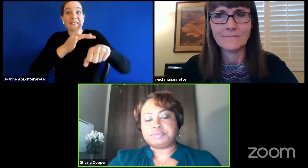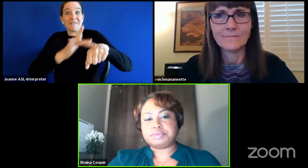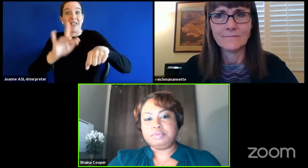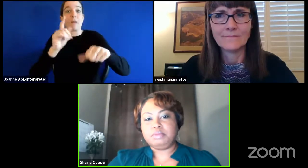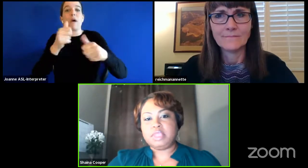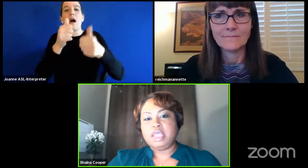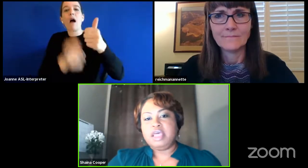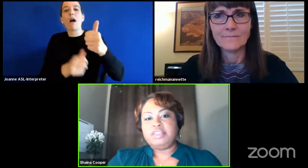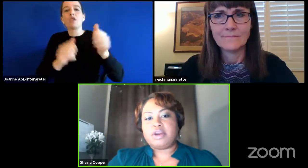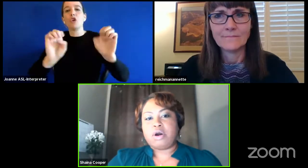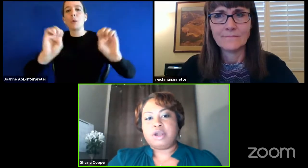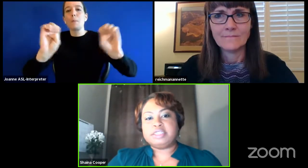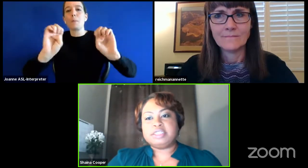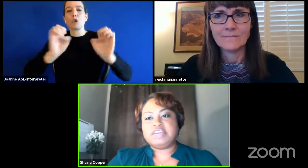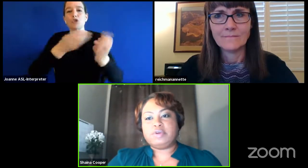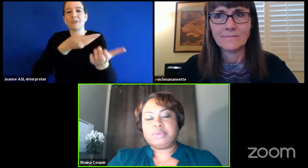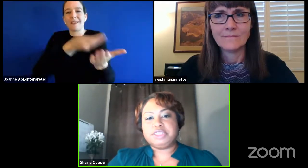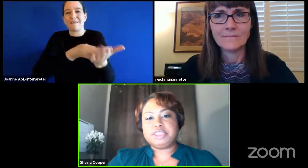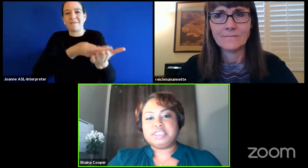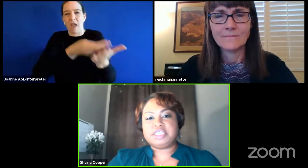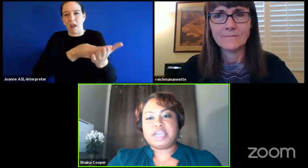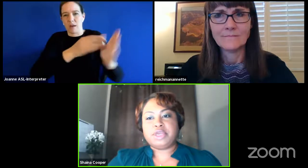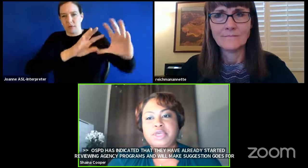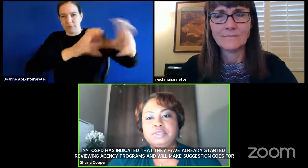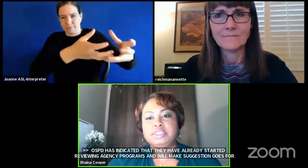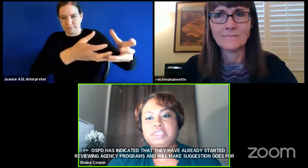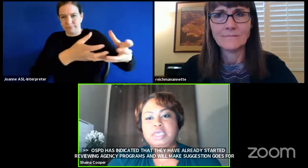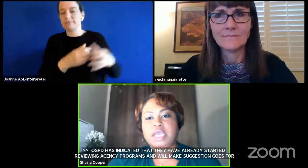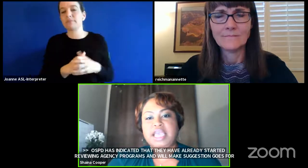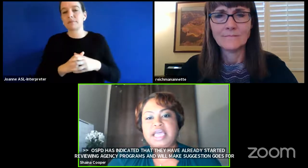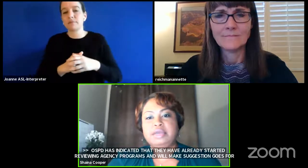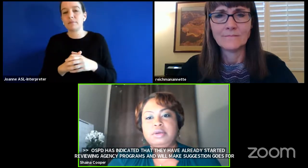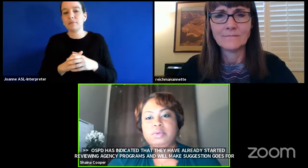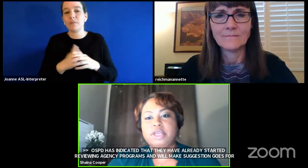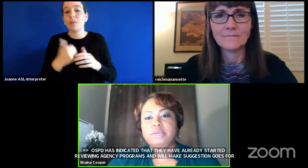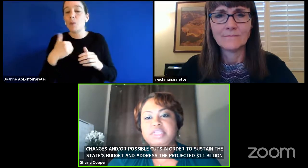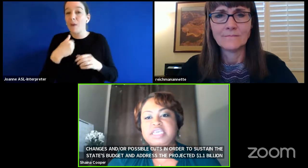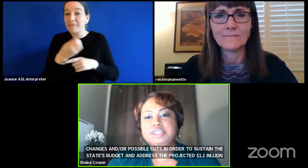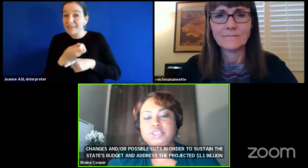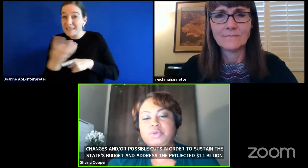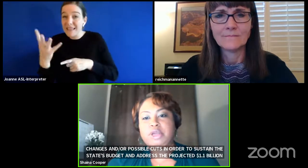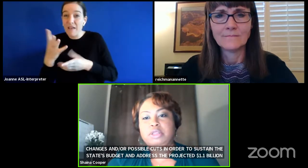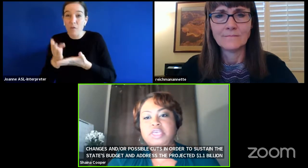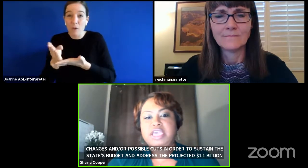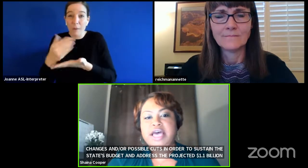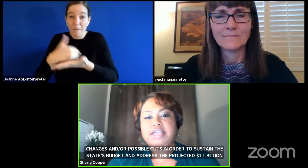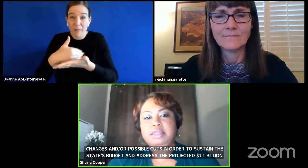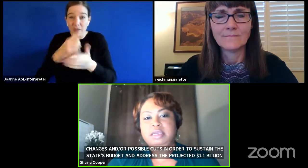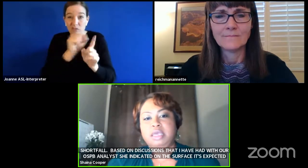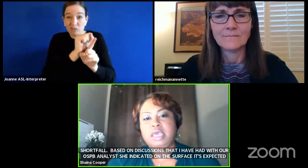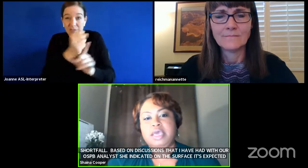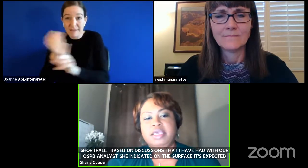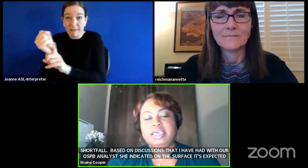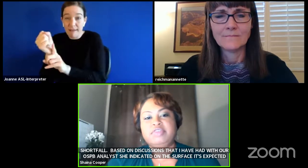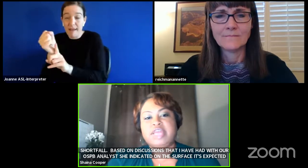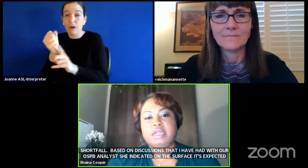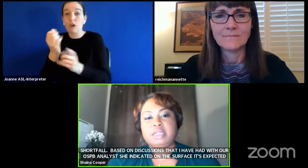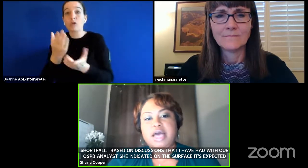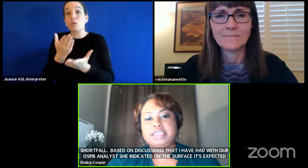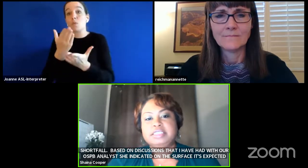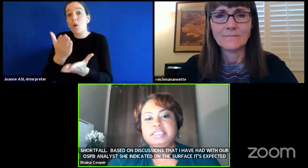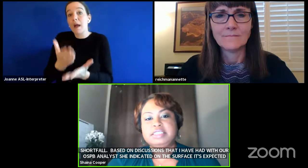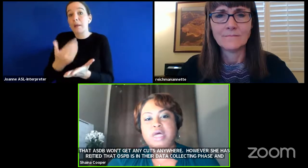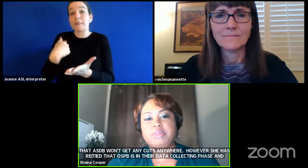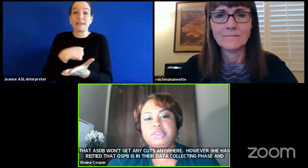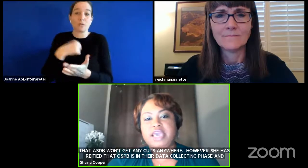there are several budget scenarios and recommendations we are looking at given